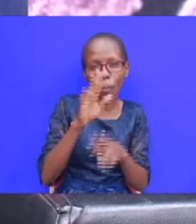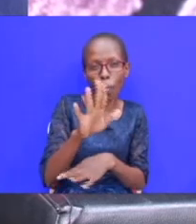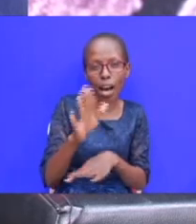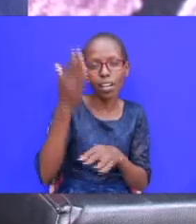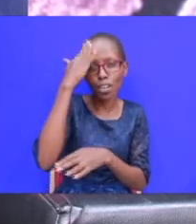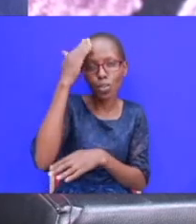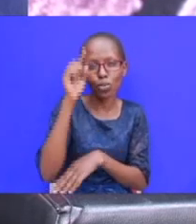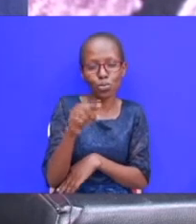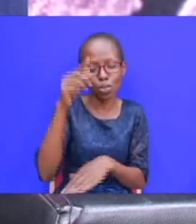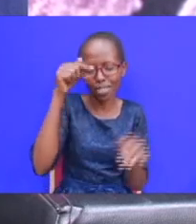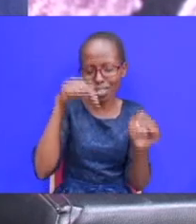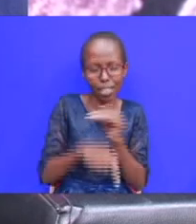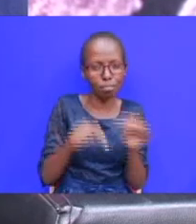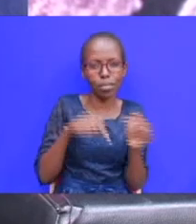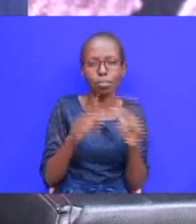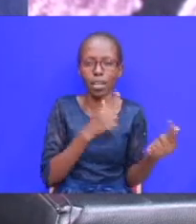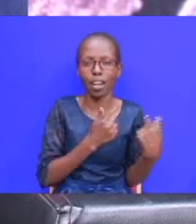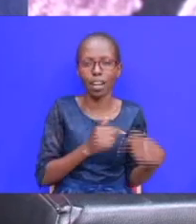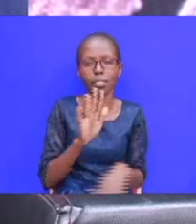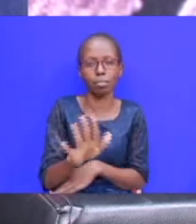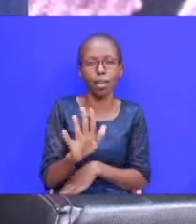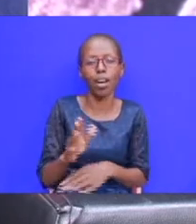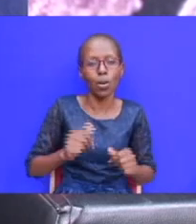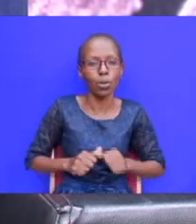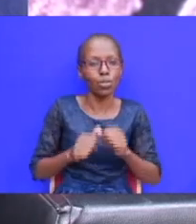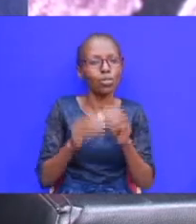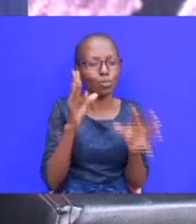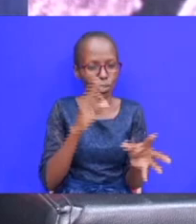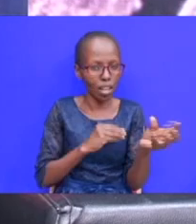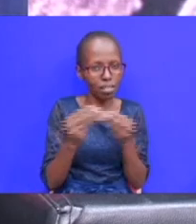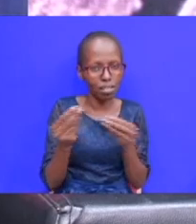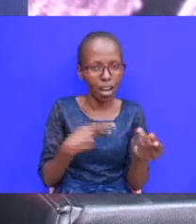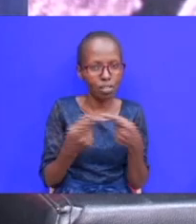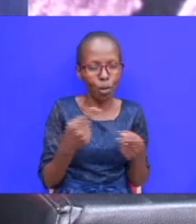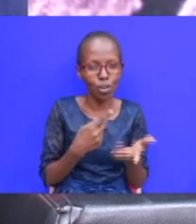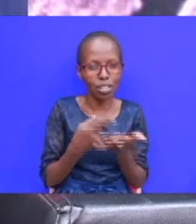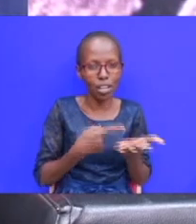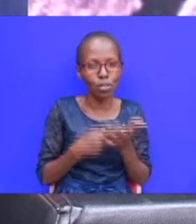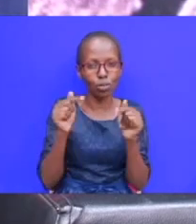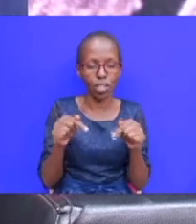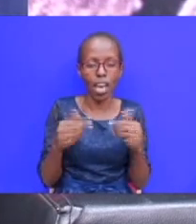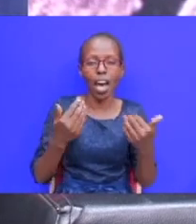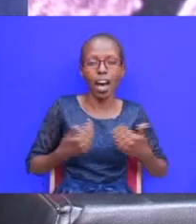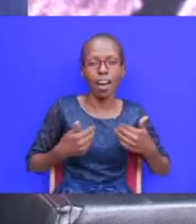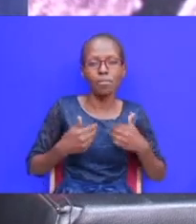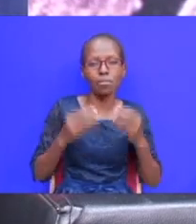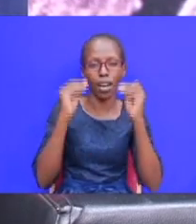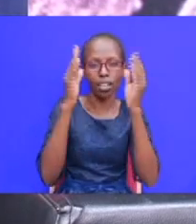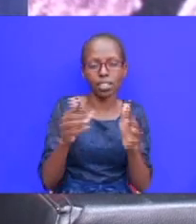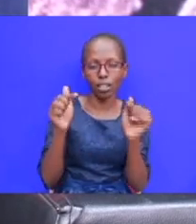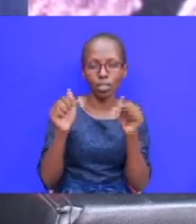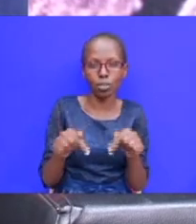you in the deep down of your heart we are continuing with this course i have my uh my teachers here brother